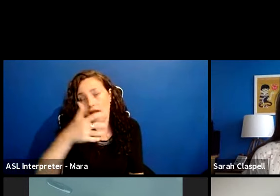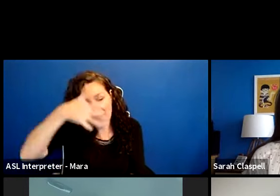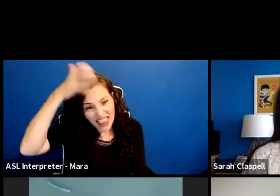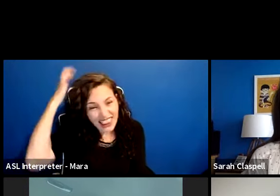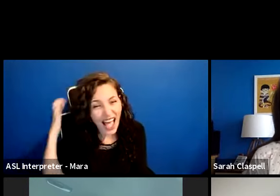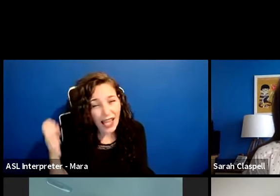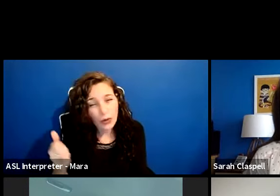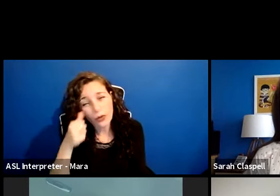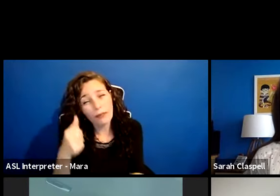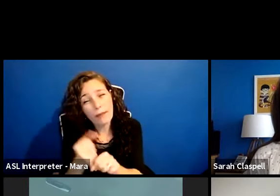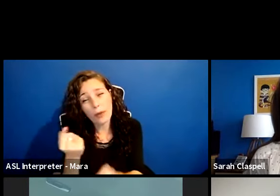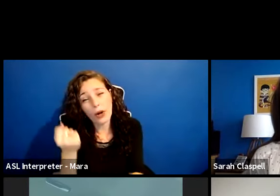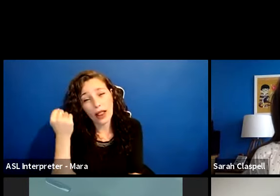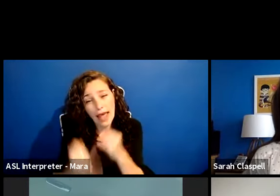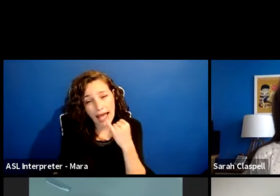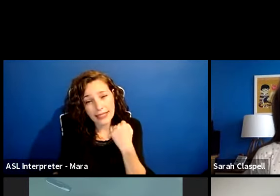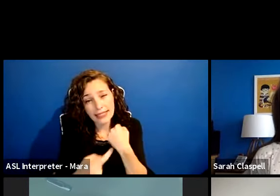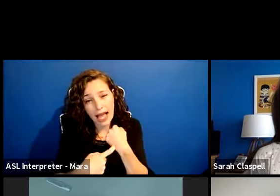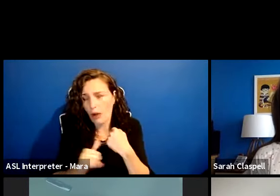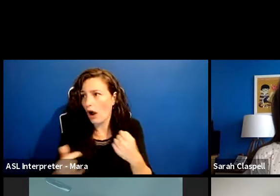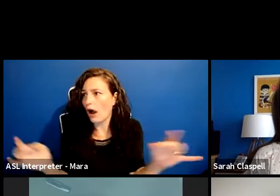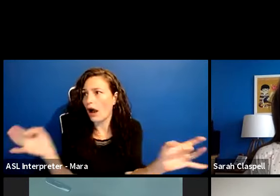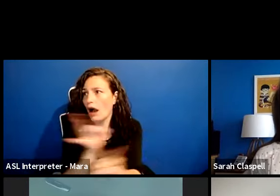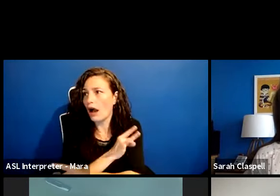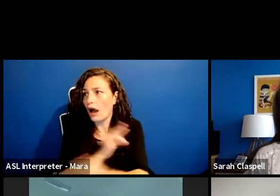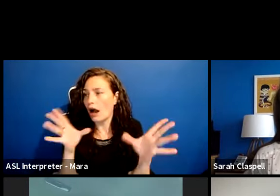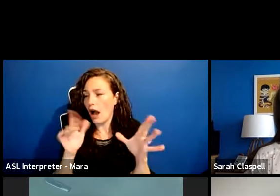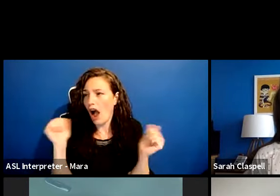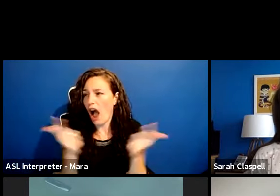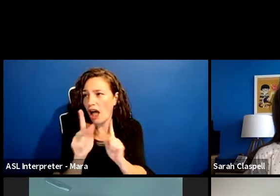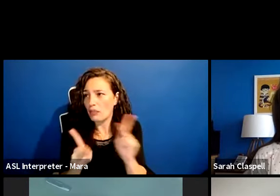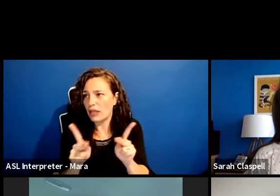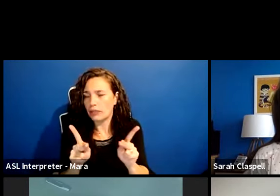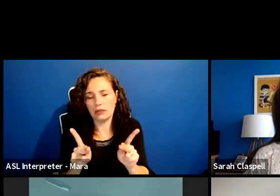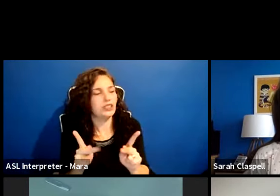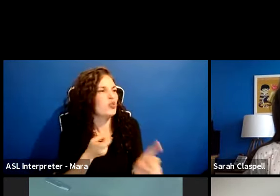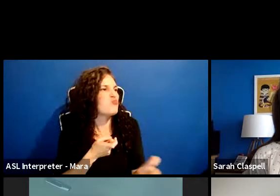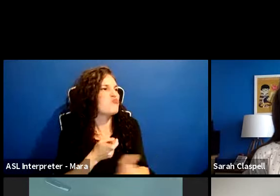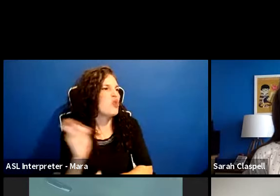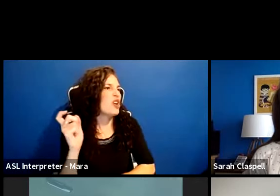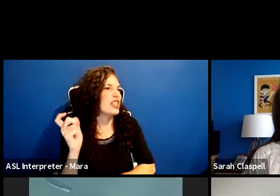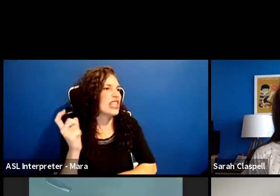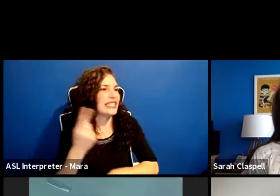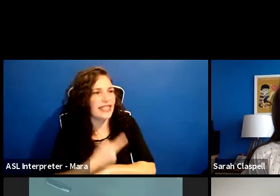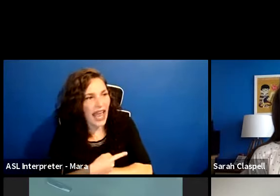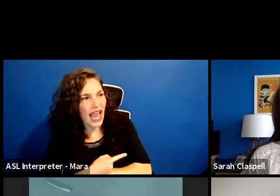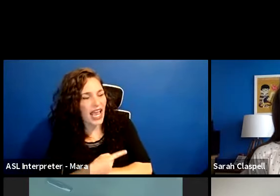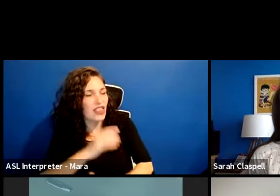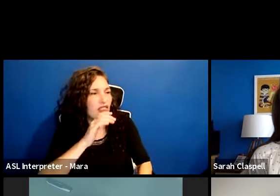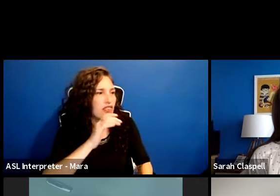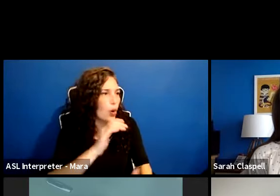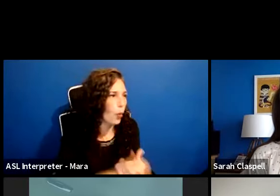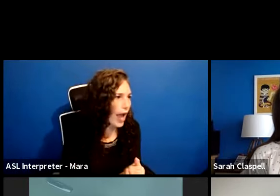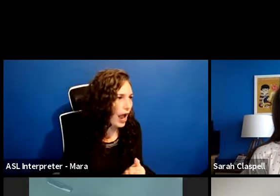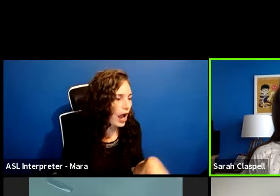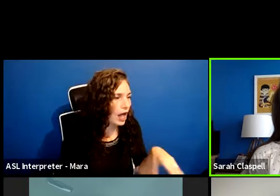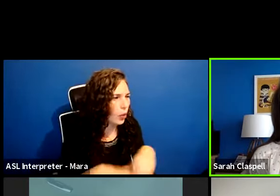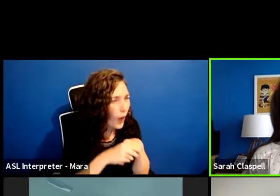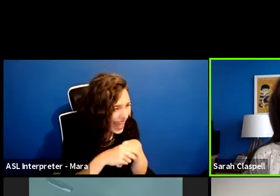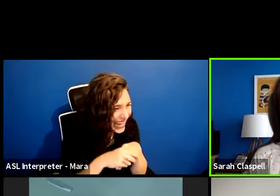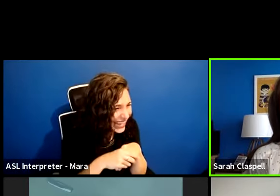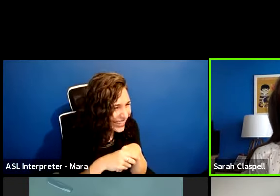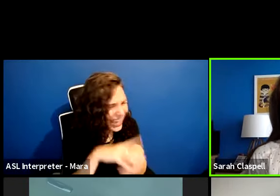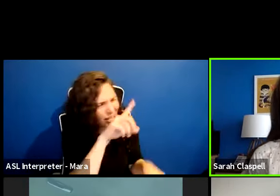Remember last time that was a nightmare. ruined everybody's day and the wedding that we had at the zoo, which doesn't make a lot of sense.